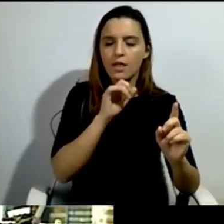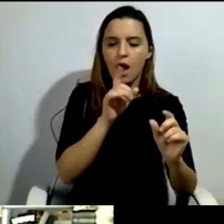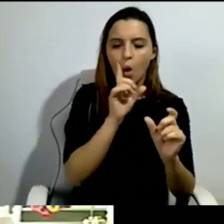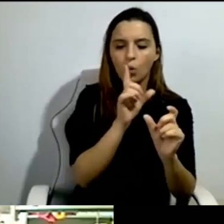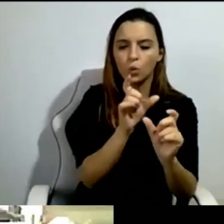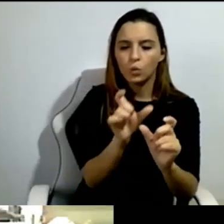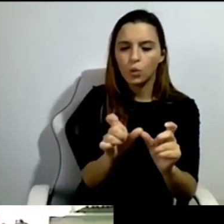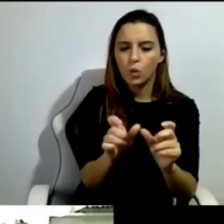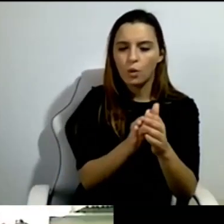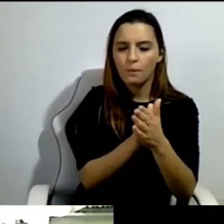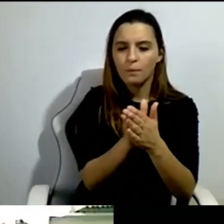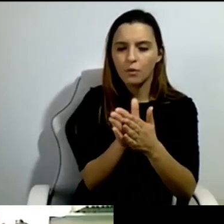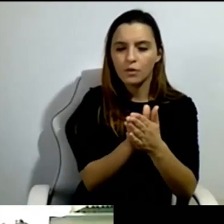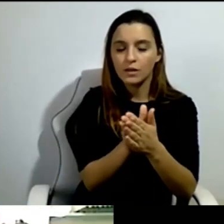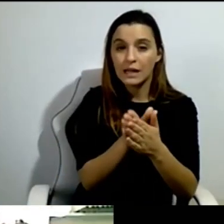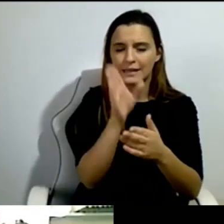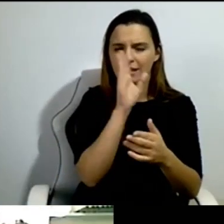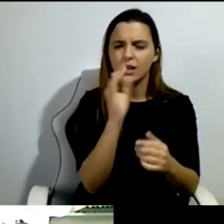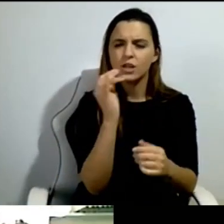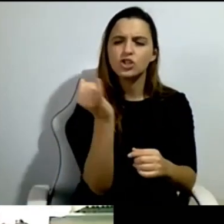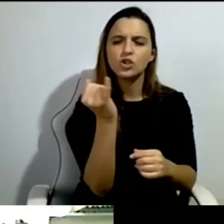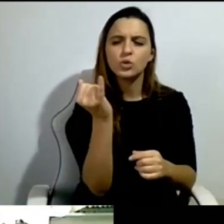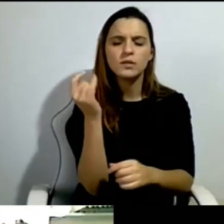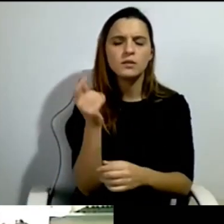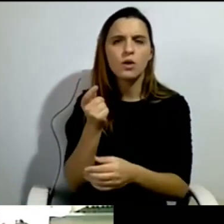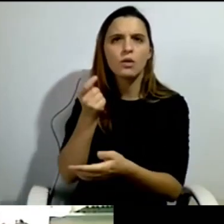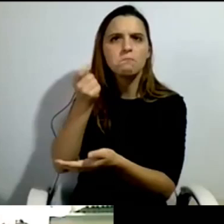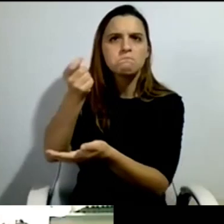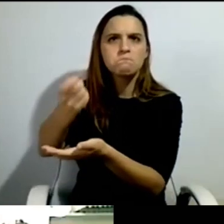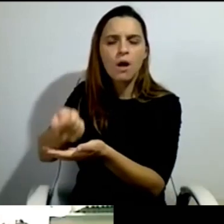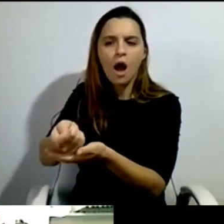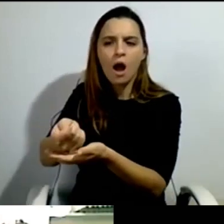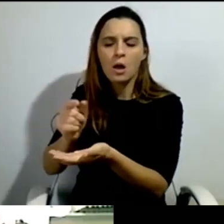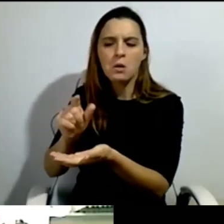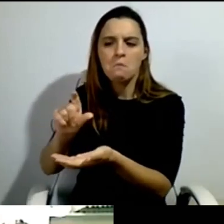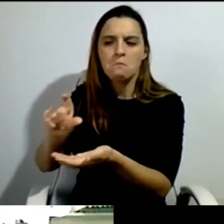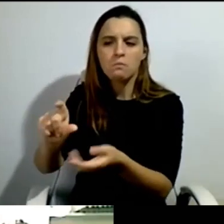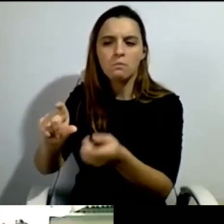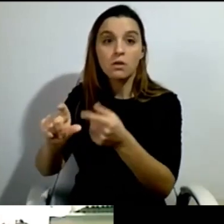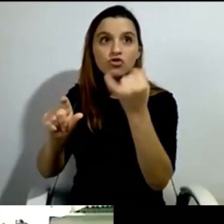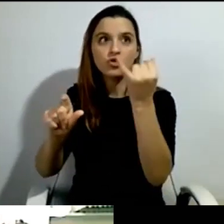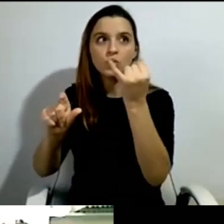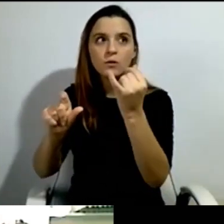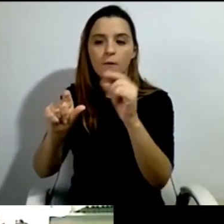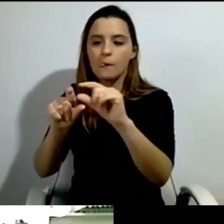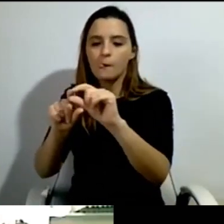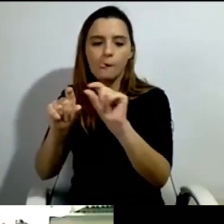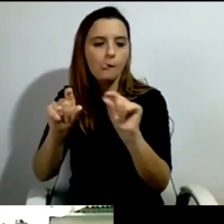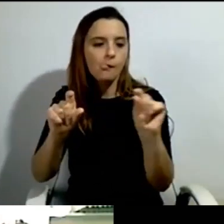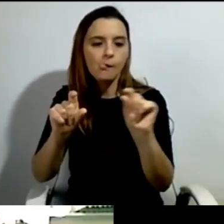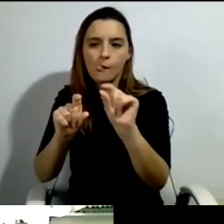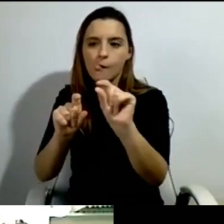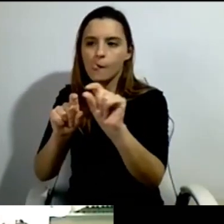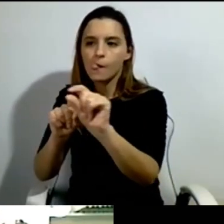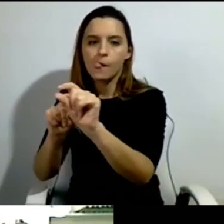institution will use up of that money for all kinds of different things that do not serve the purpose of the,